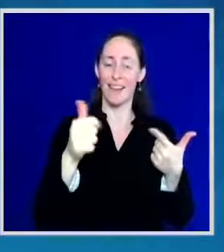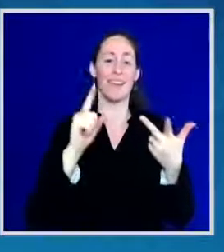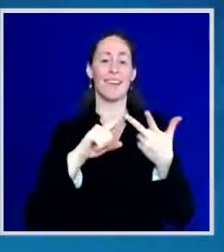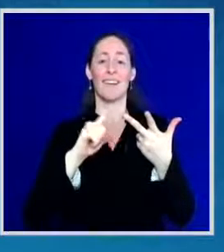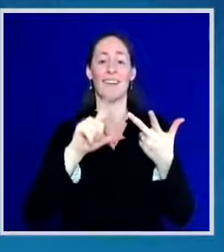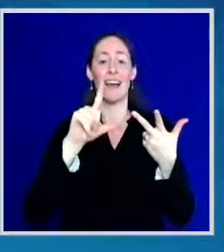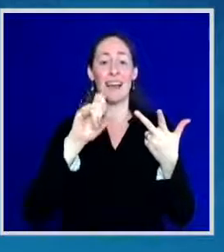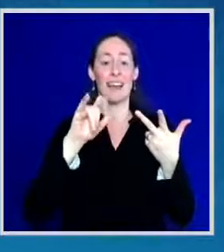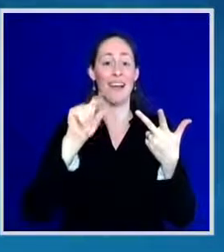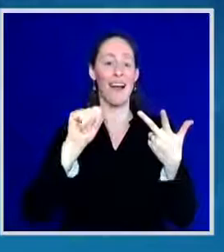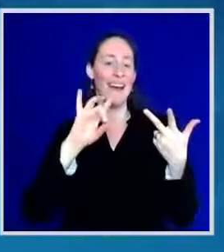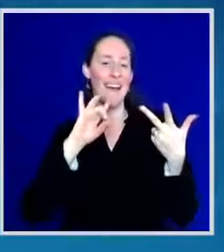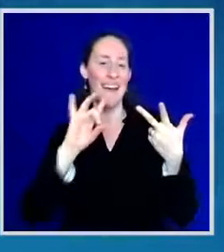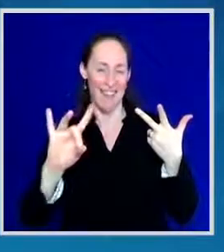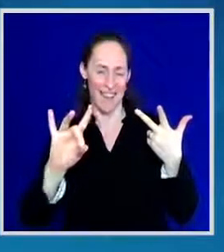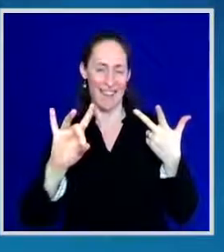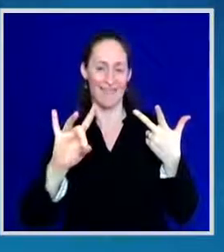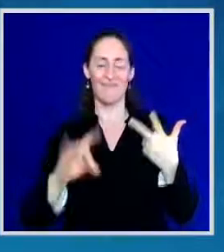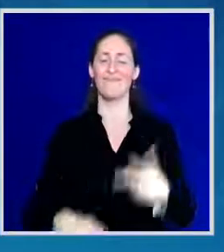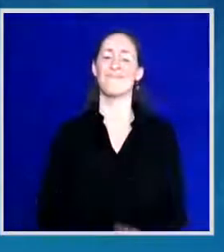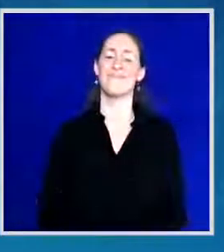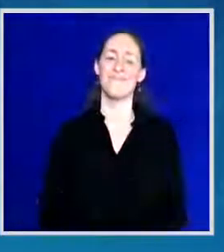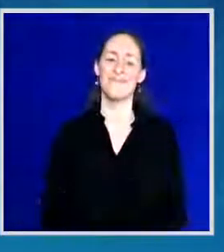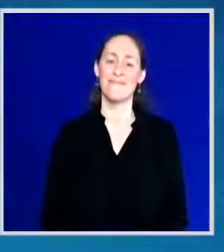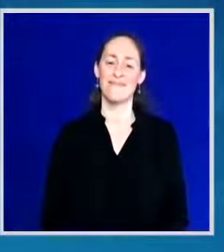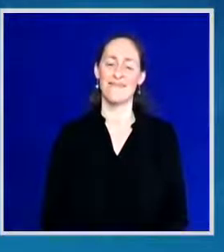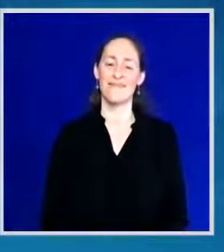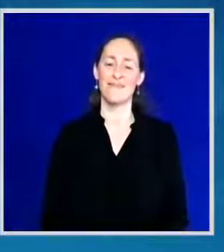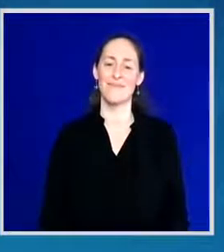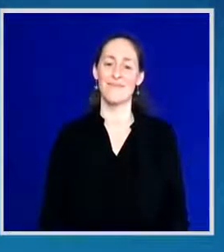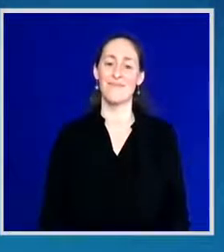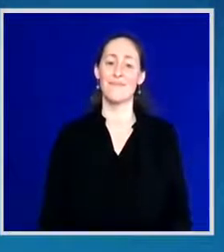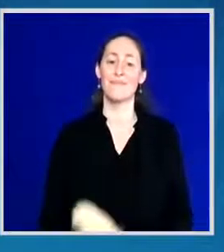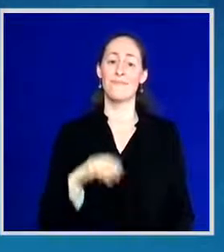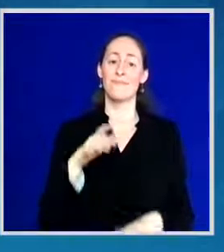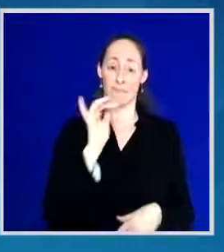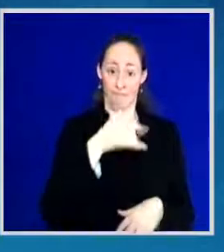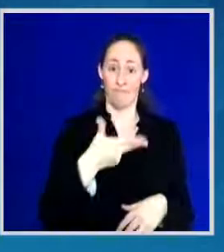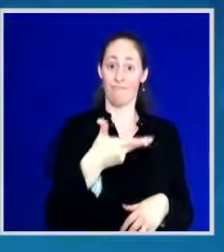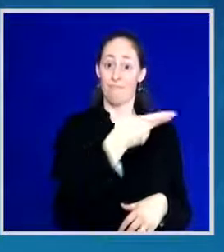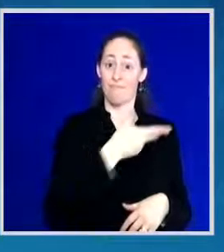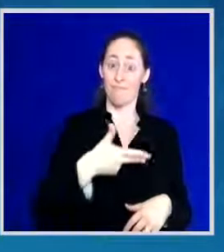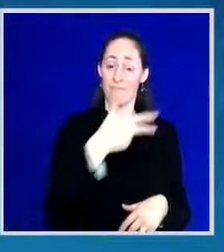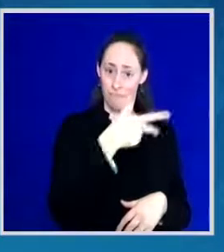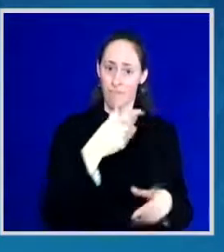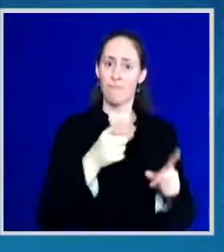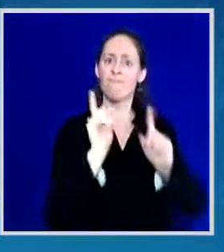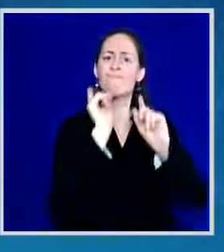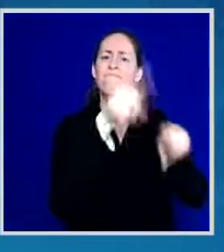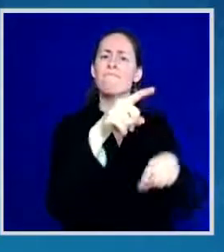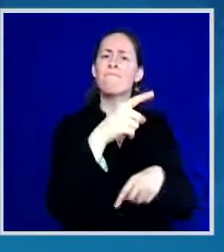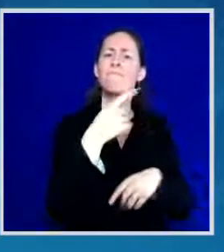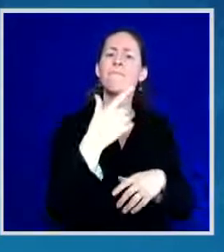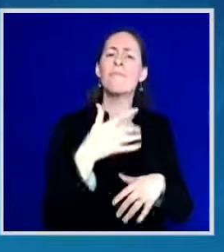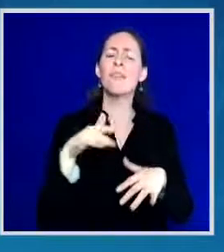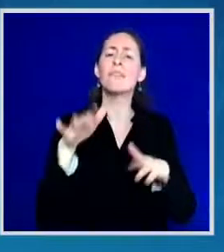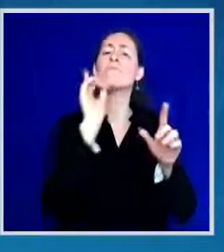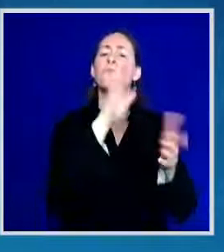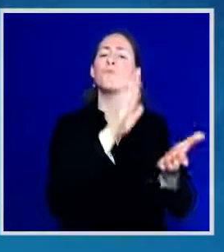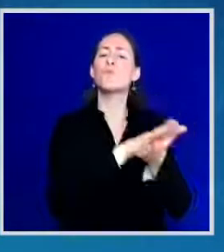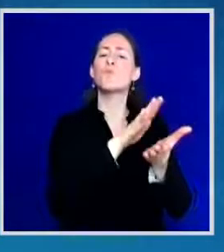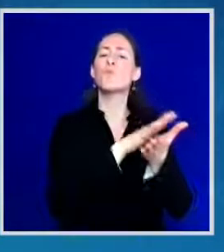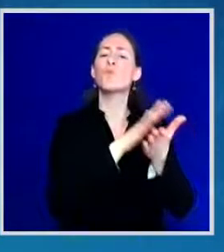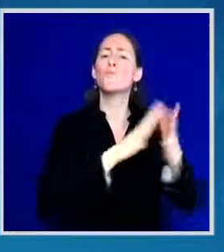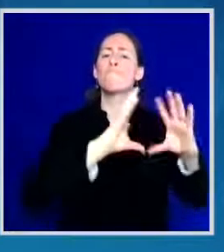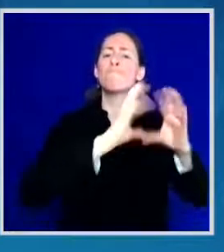them attend Patterson Park Public Charter School near our neighborhood in Patterson Park. Last night, we watched and listened